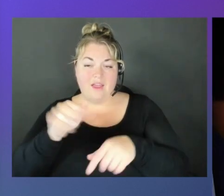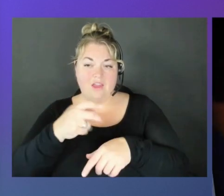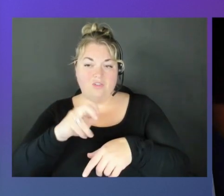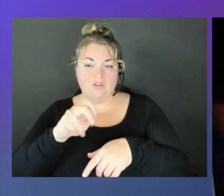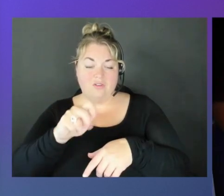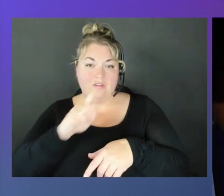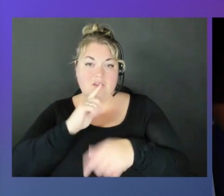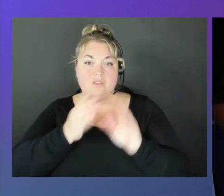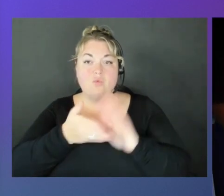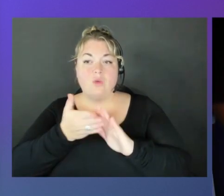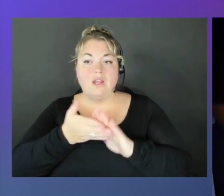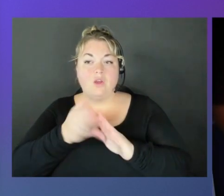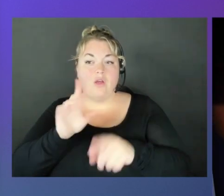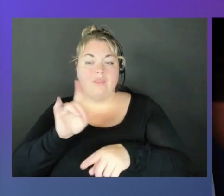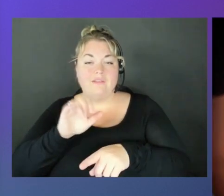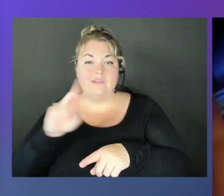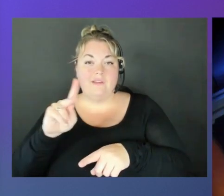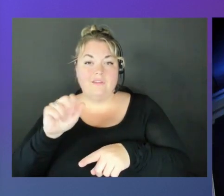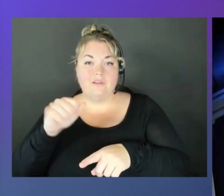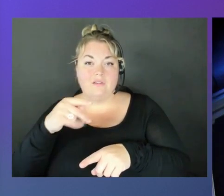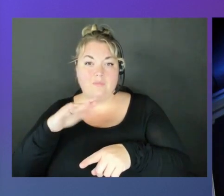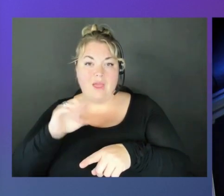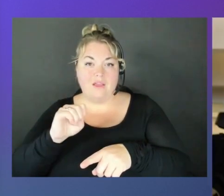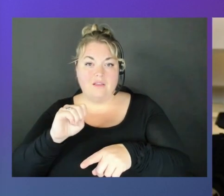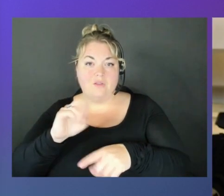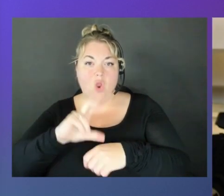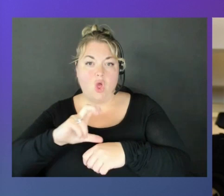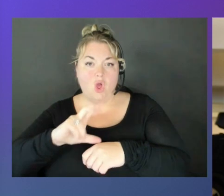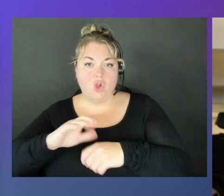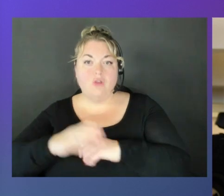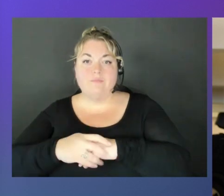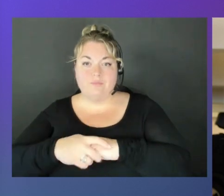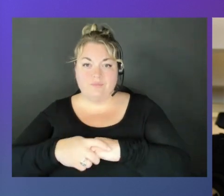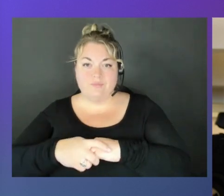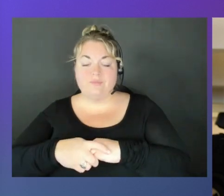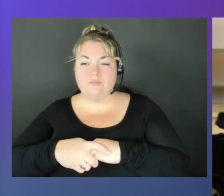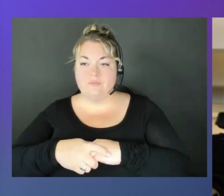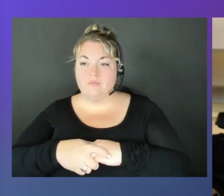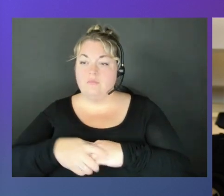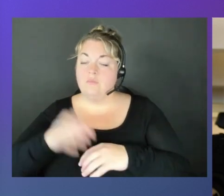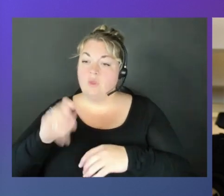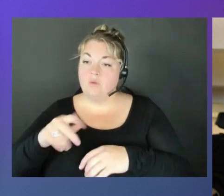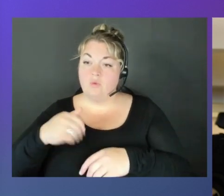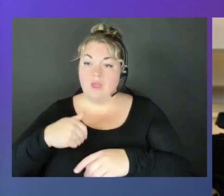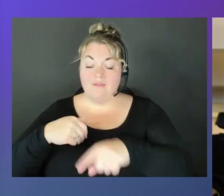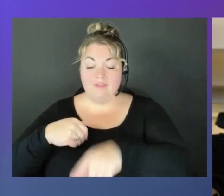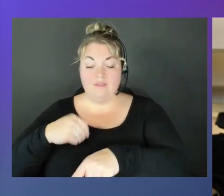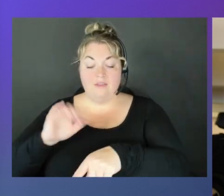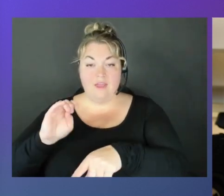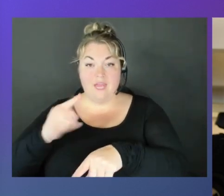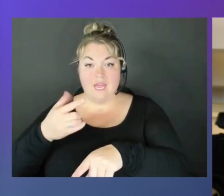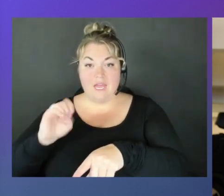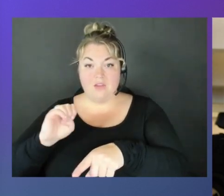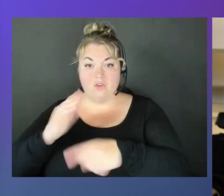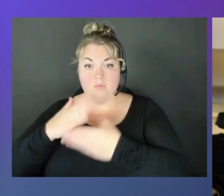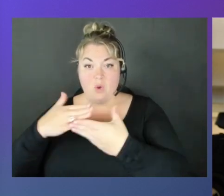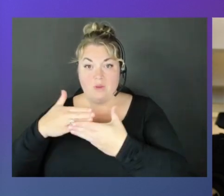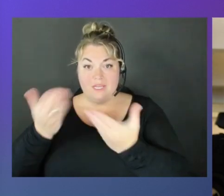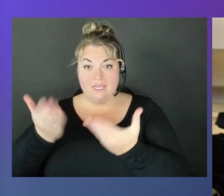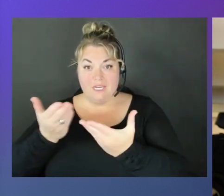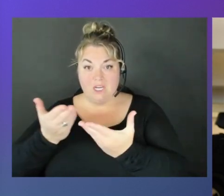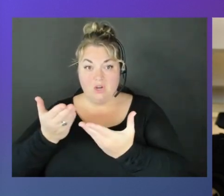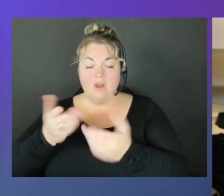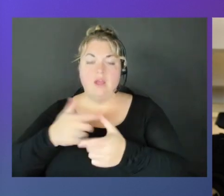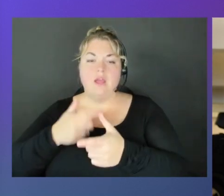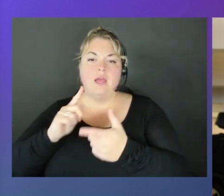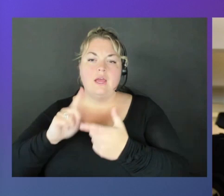the DSpace Autora data logger. Okay, so you have this edge component running here, and then